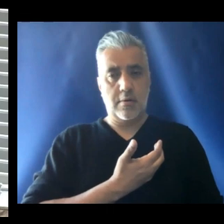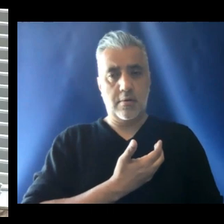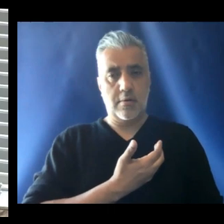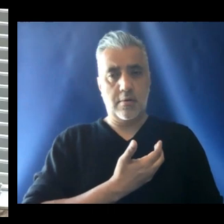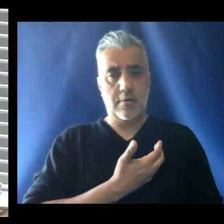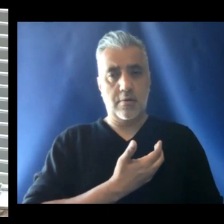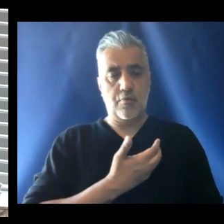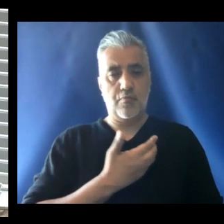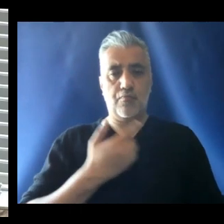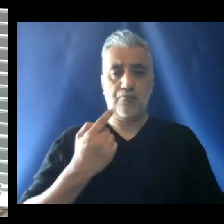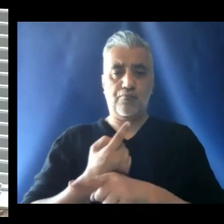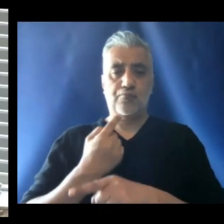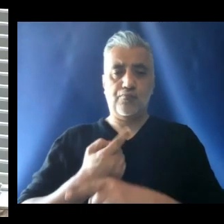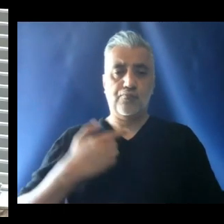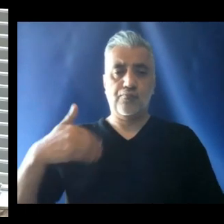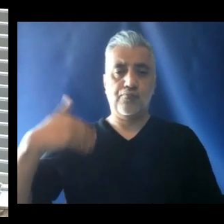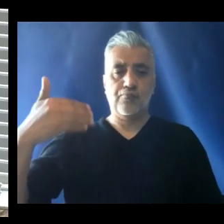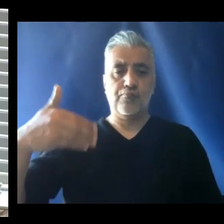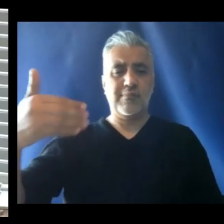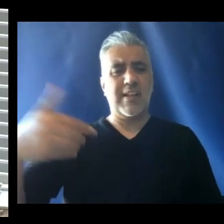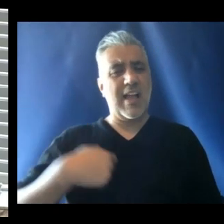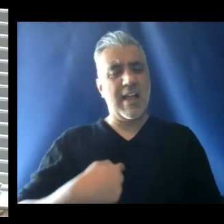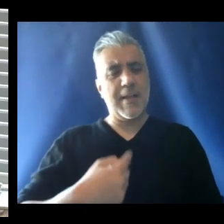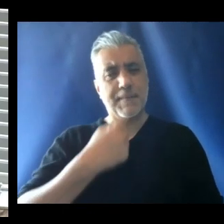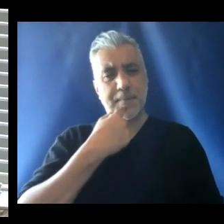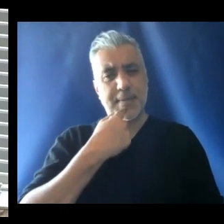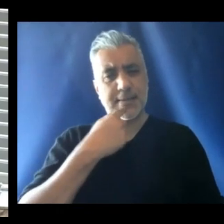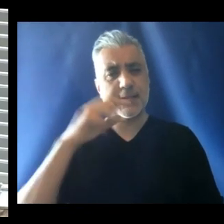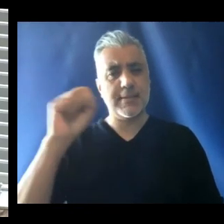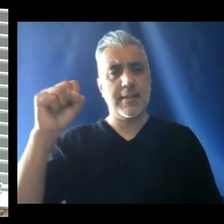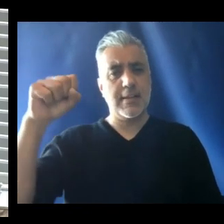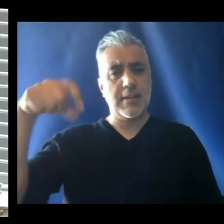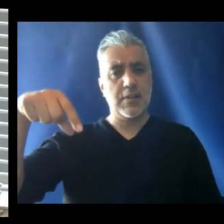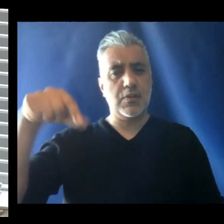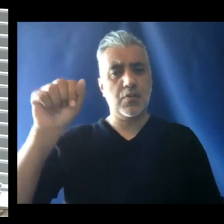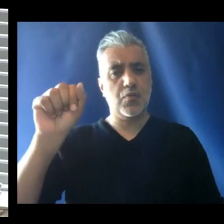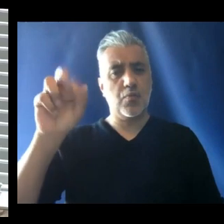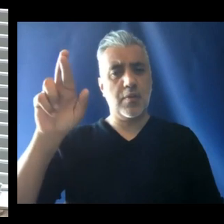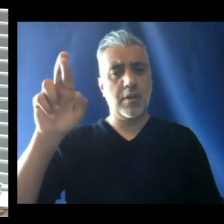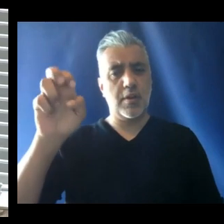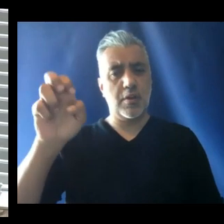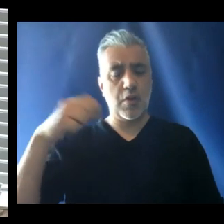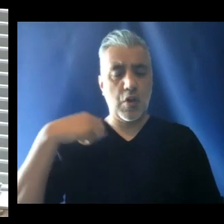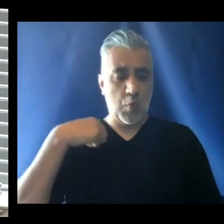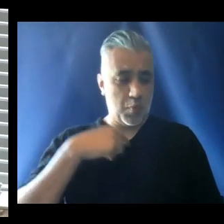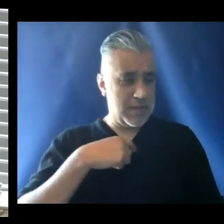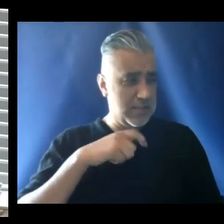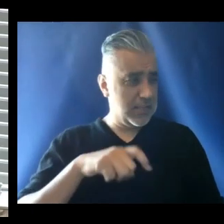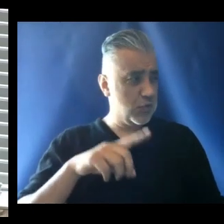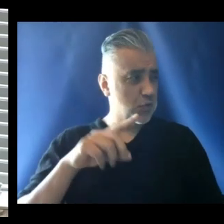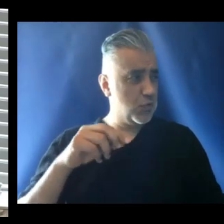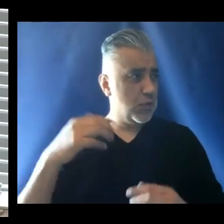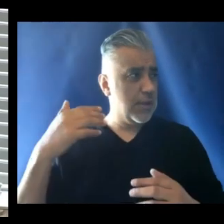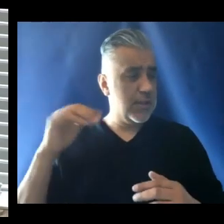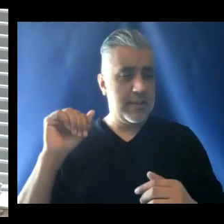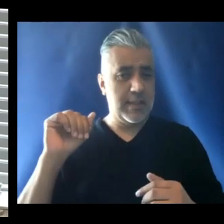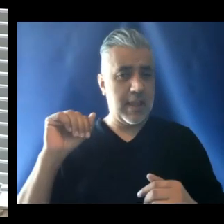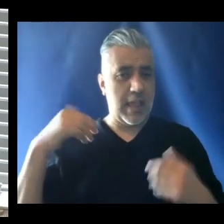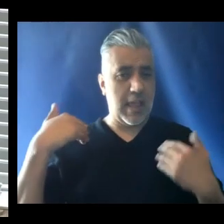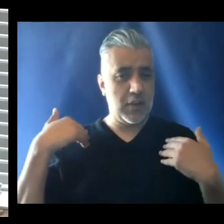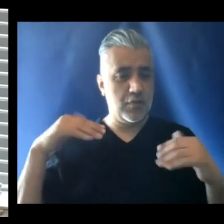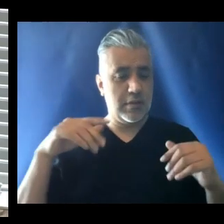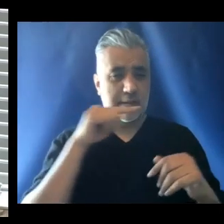I miss the square. When I have to make the angelos or in the